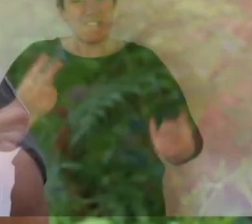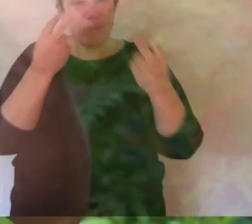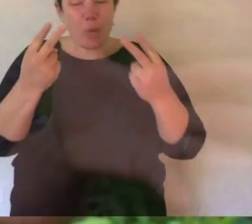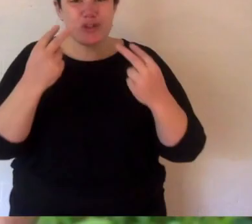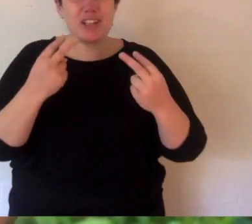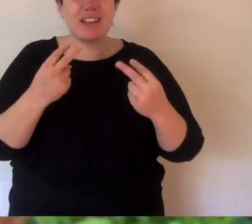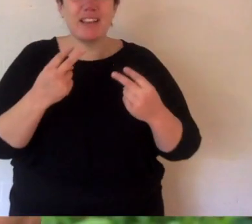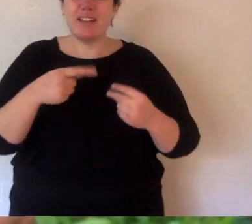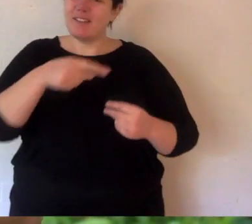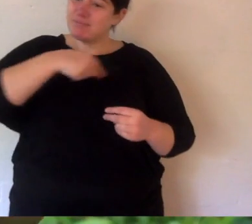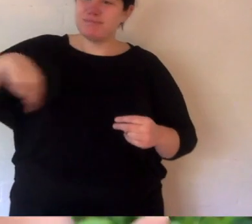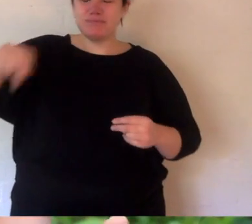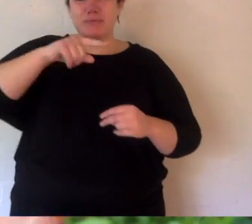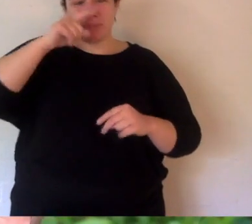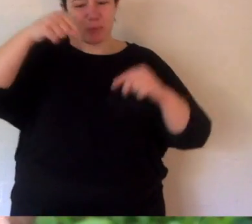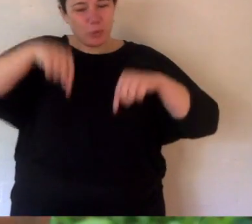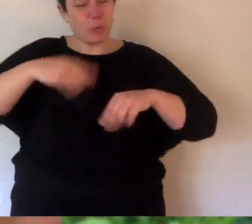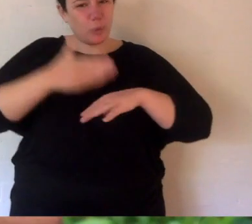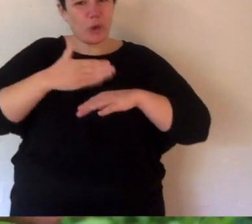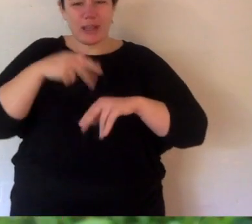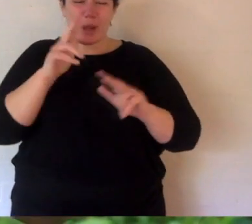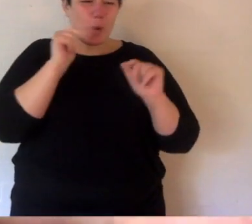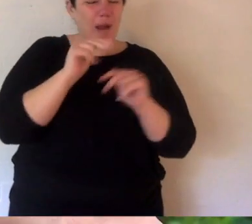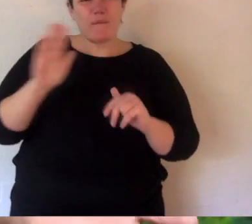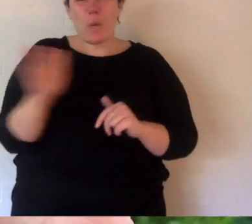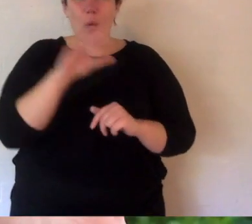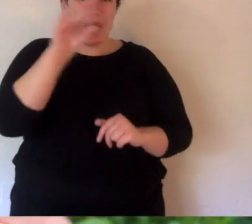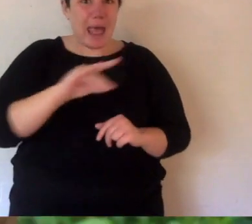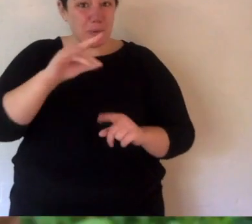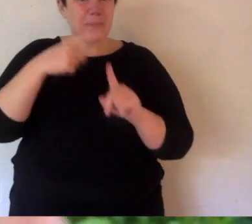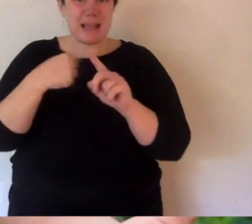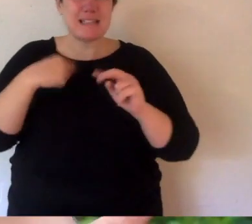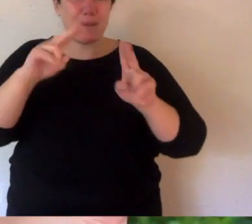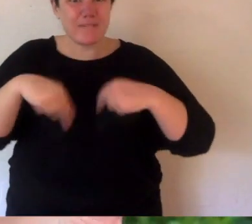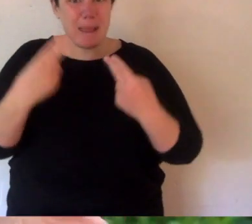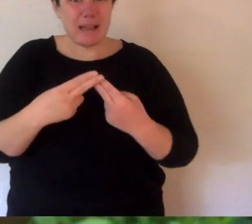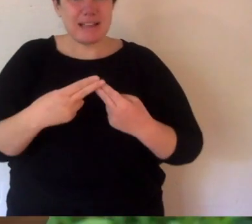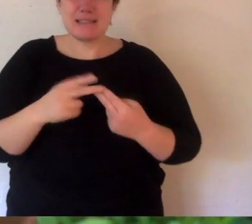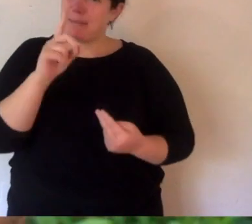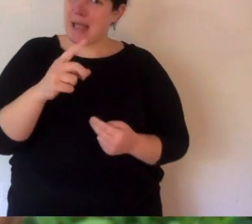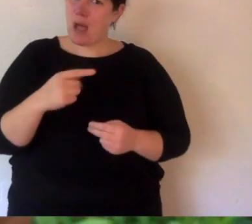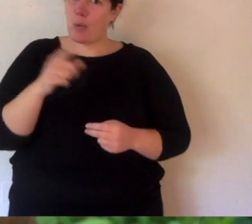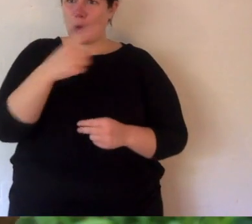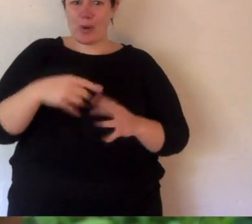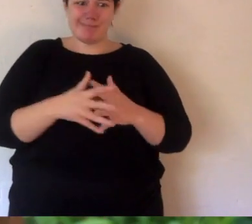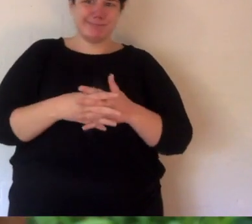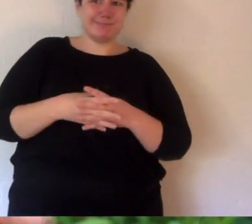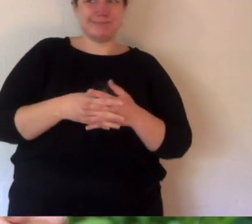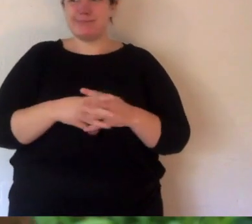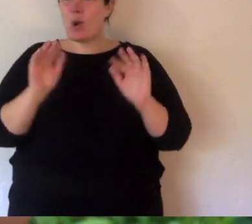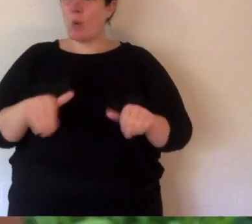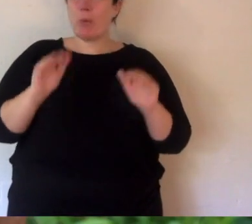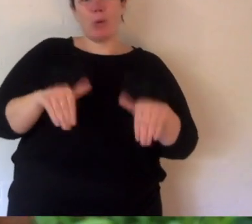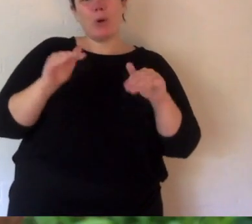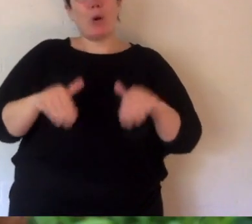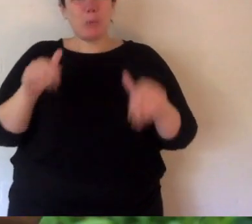Thanks for watching everyone. The keepers and I are looking after all of our animals and our families but we all have a bit of extra time at